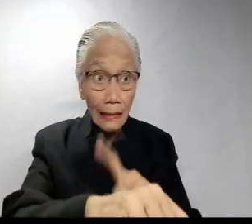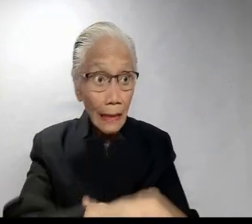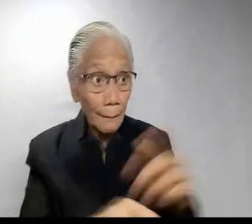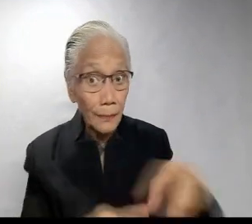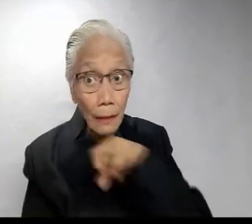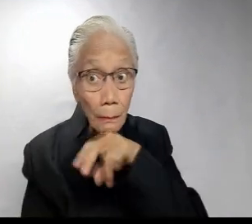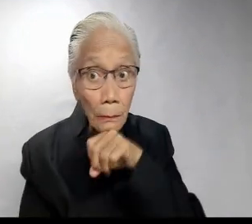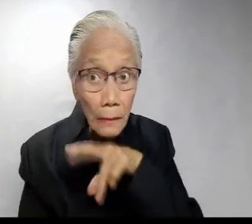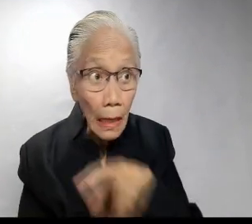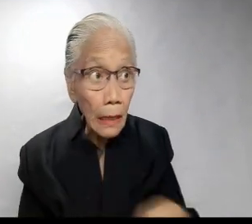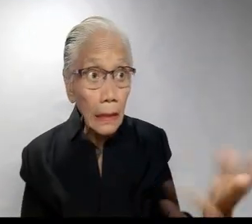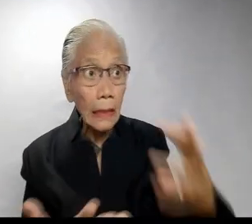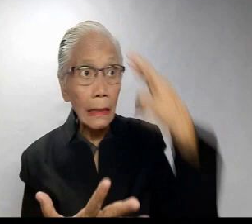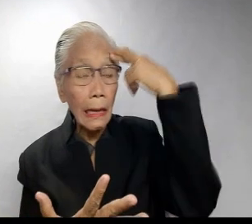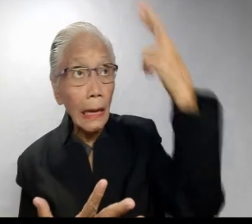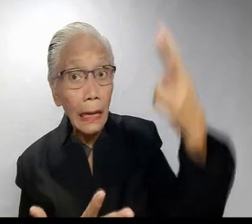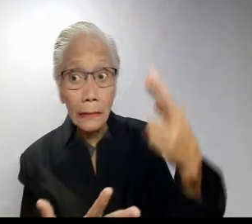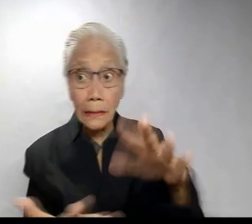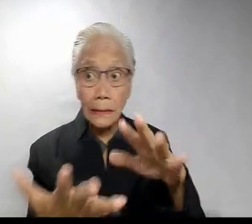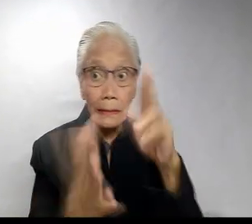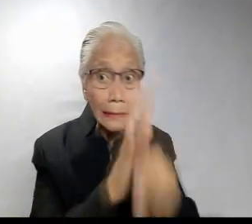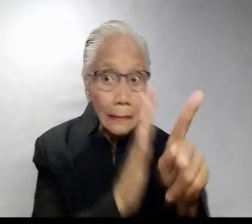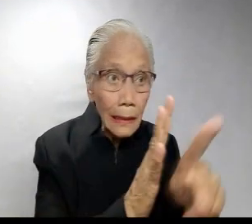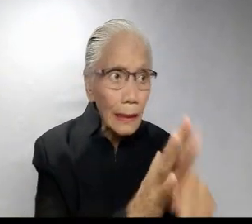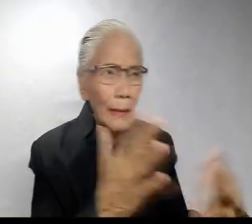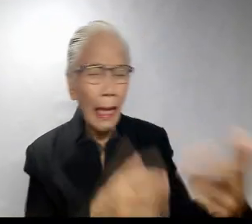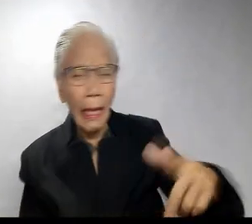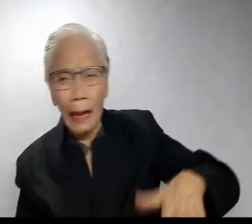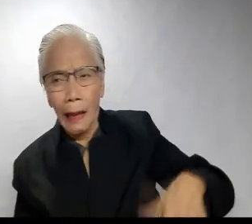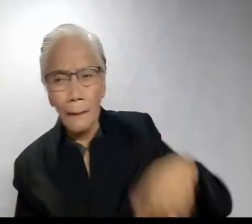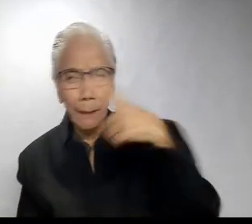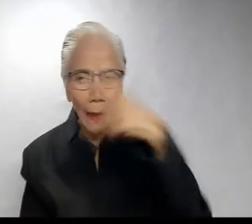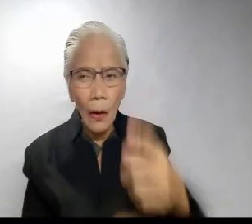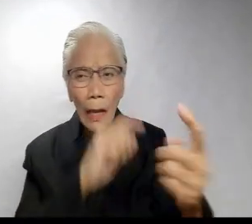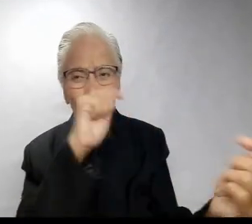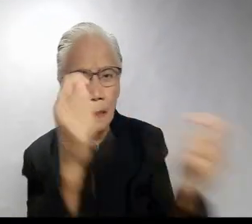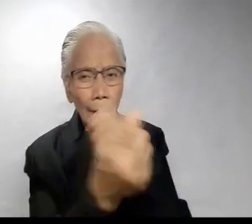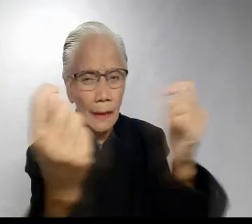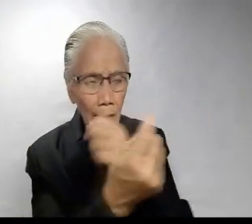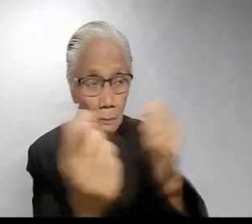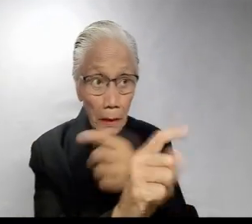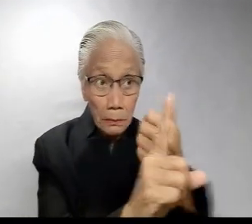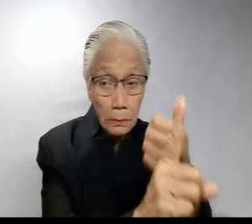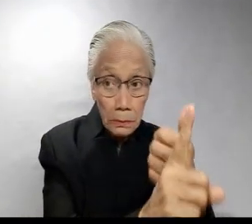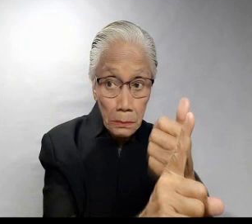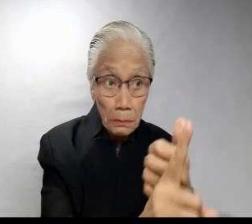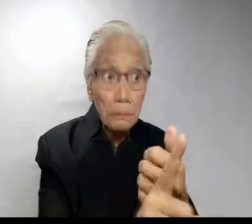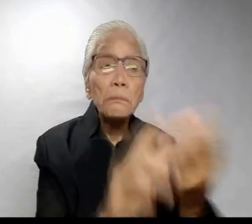By the time he realizes it's killing him, it's too late. He won't notice the time, because he just keeps changing himself